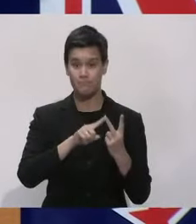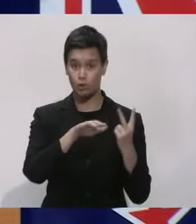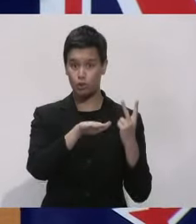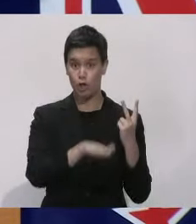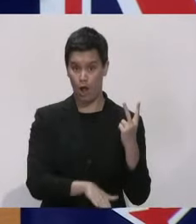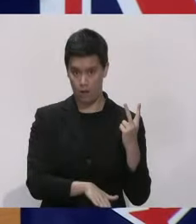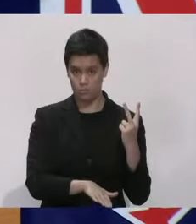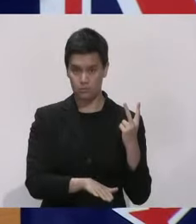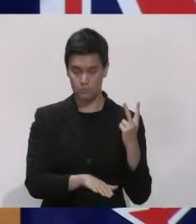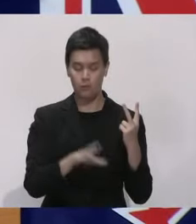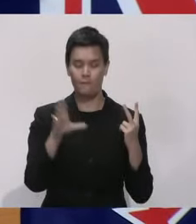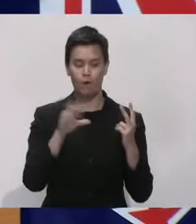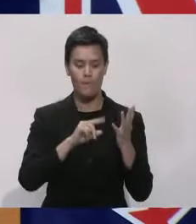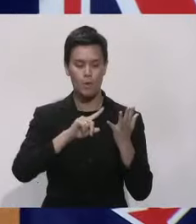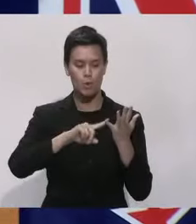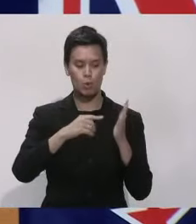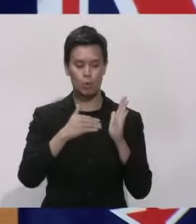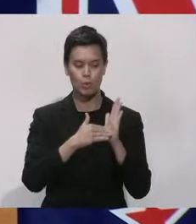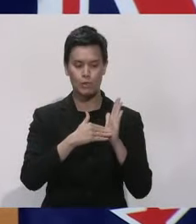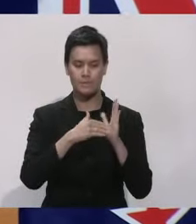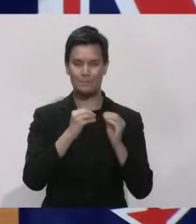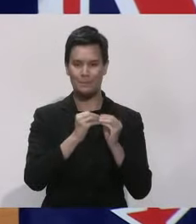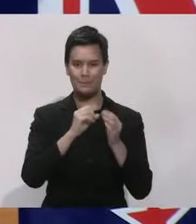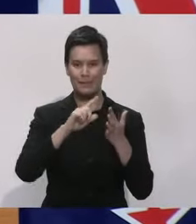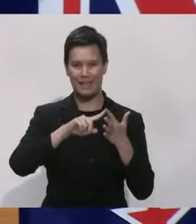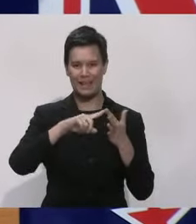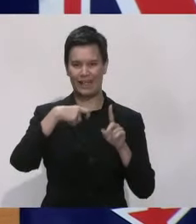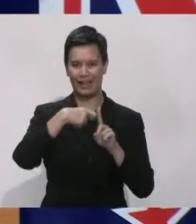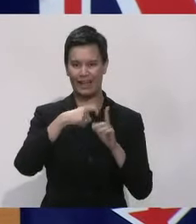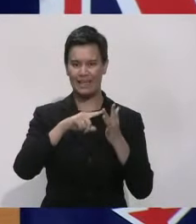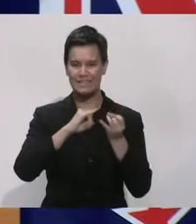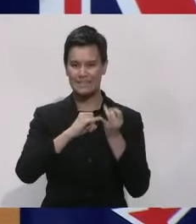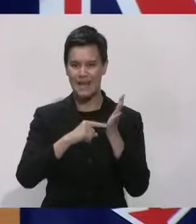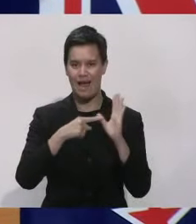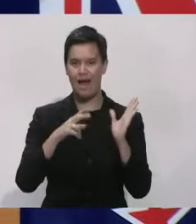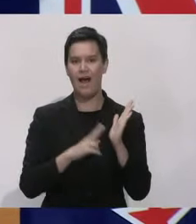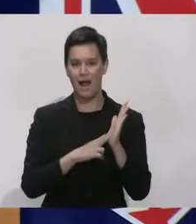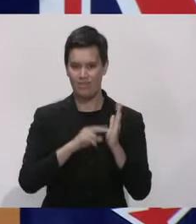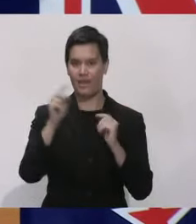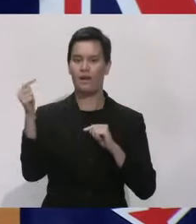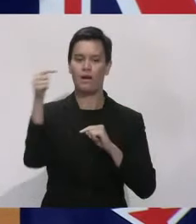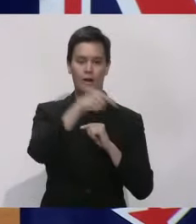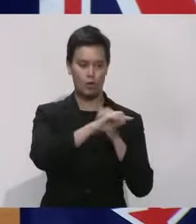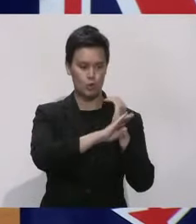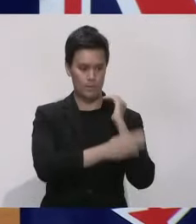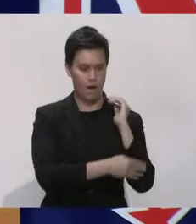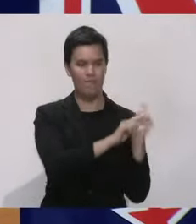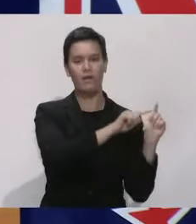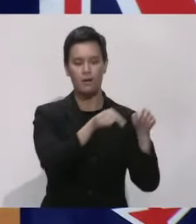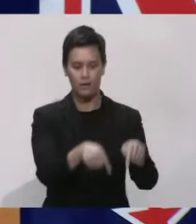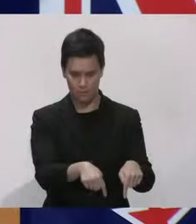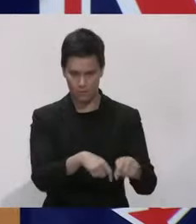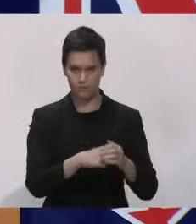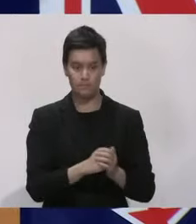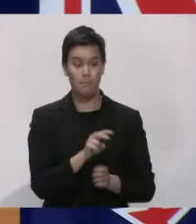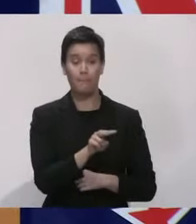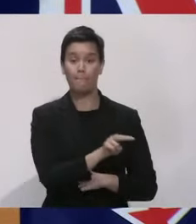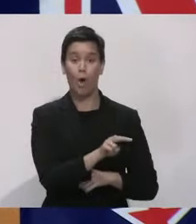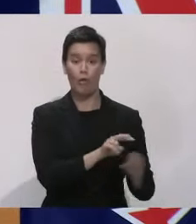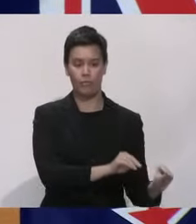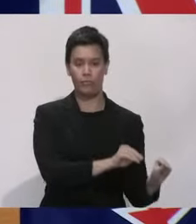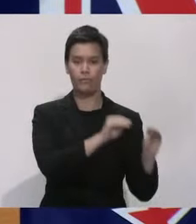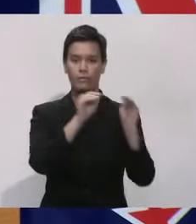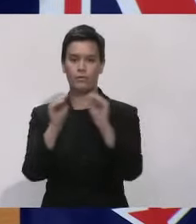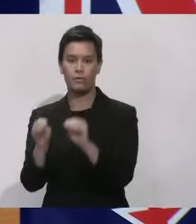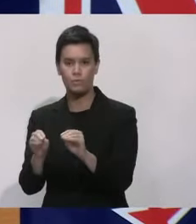via Dubai also on the 28th of August. Both cases have now been transferred to the Auckland quarantine facility with other